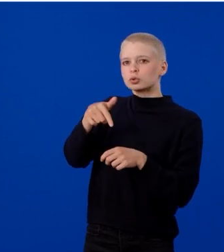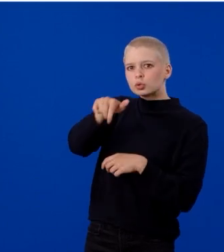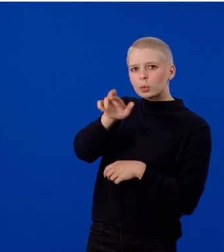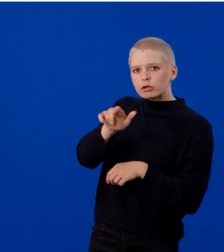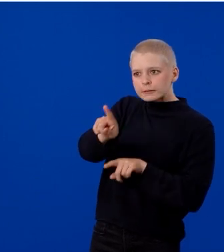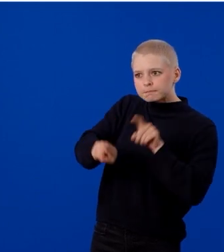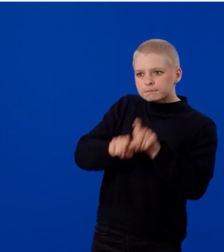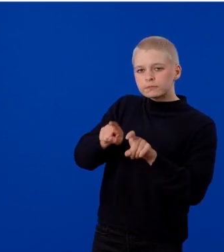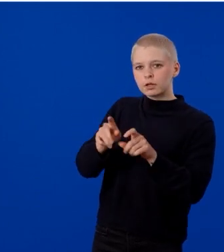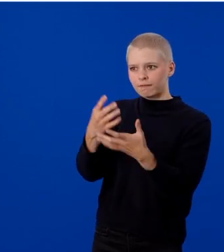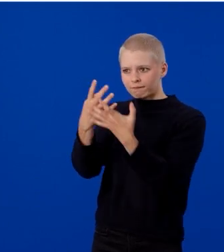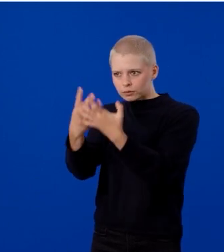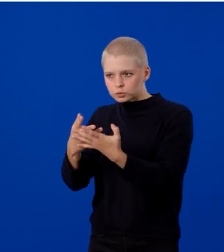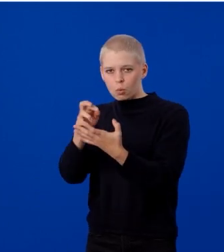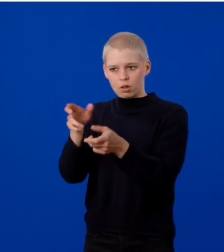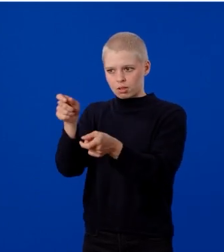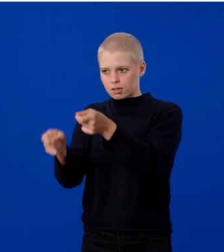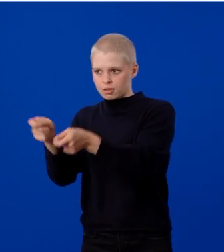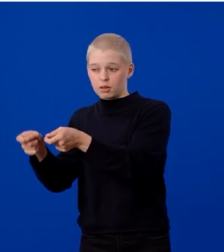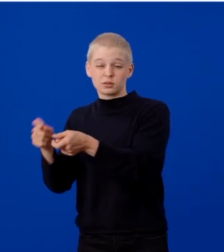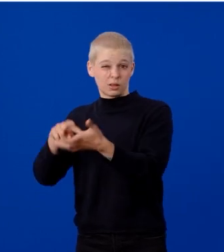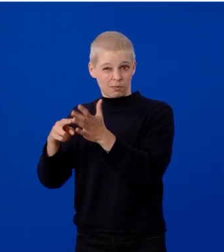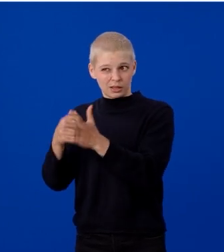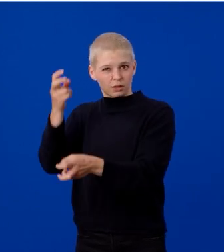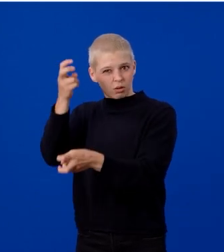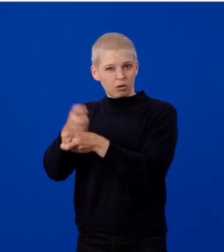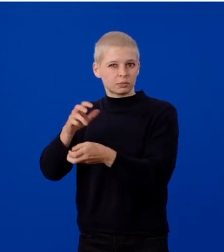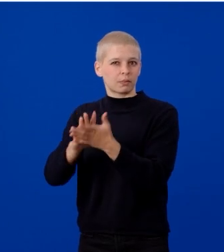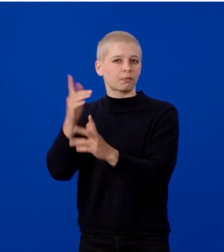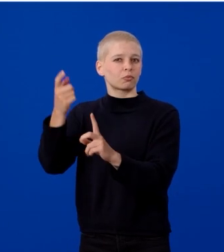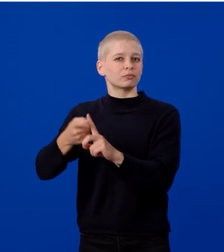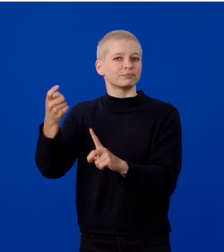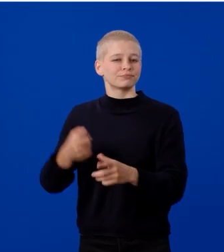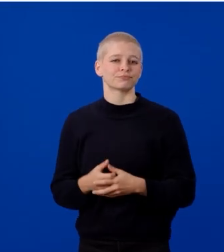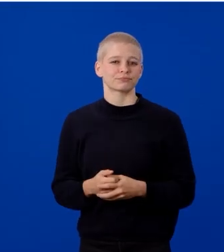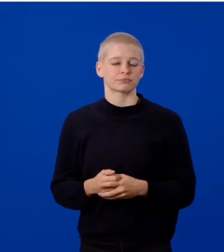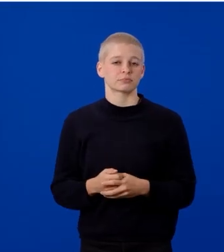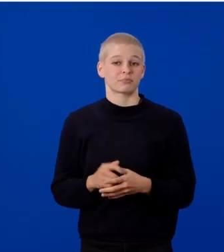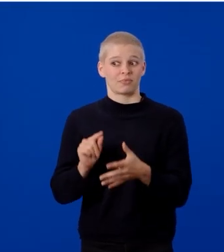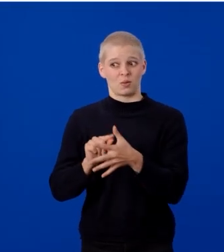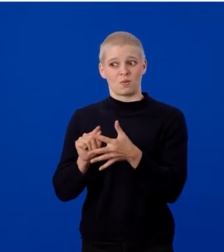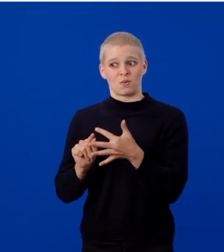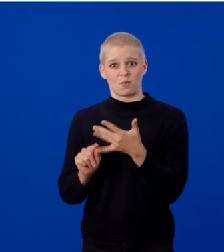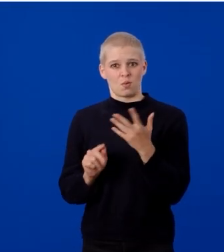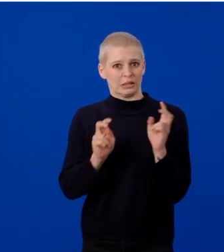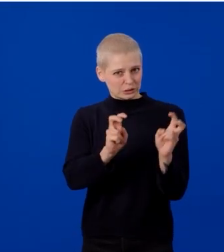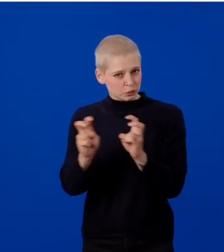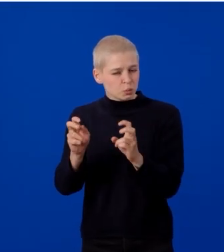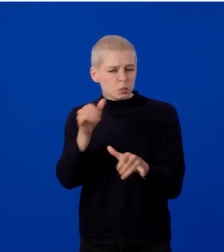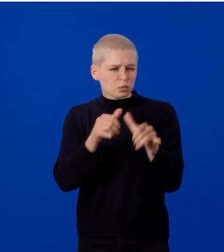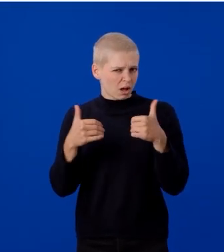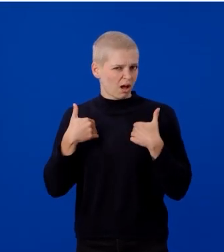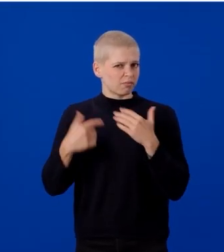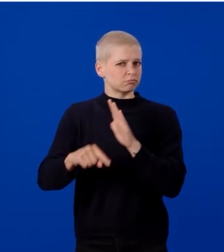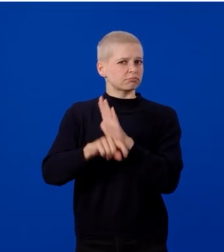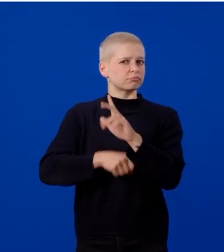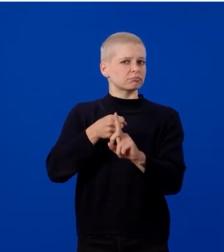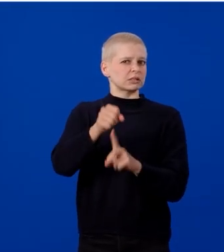or manipulate, resulting in hard to automate. These issues have a real cost.